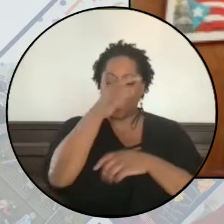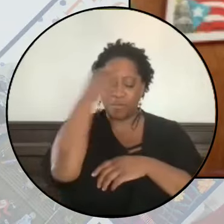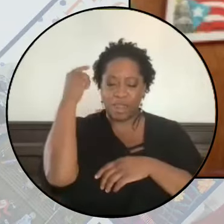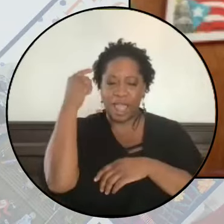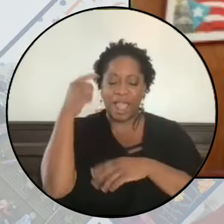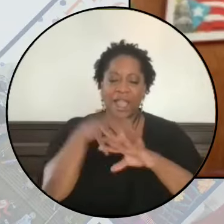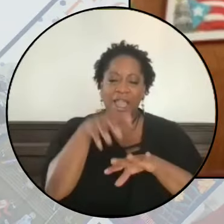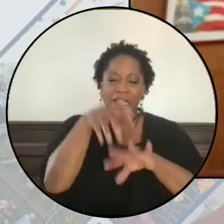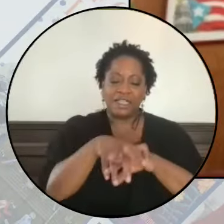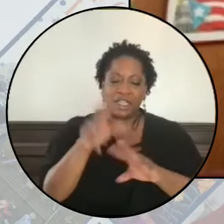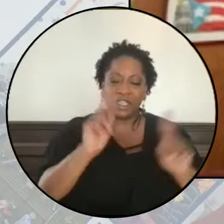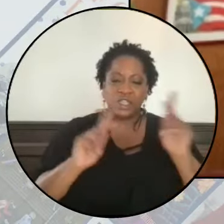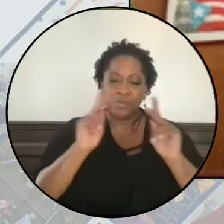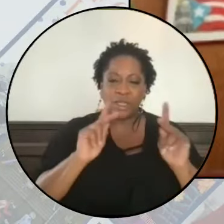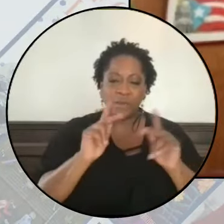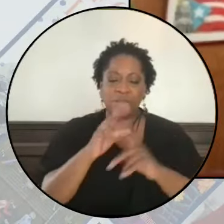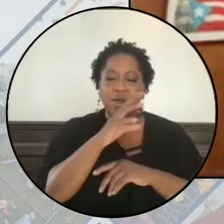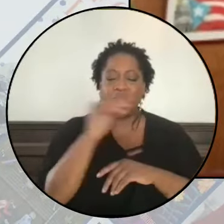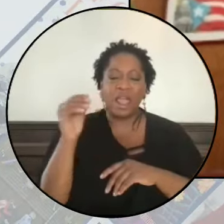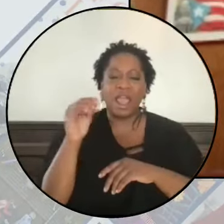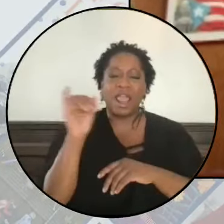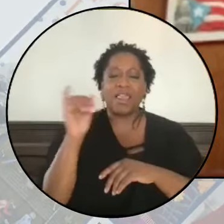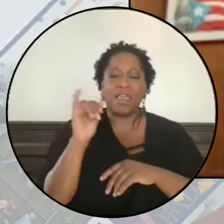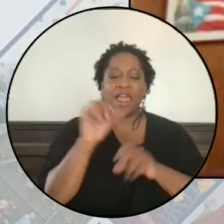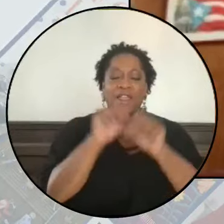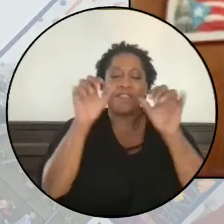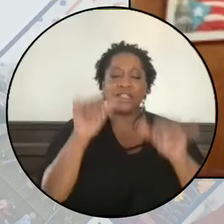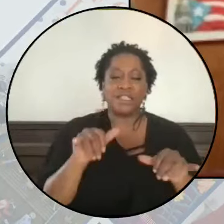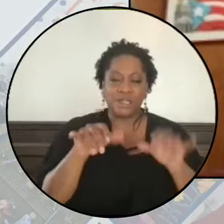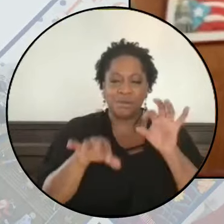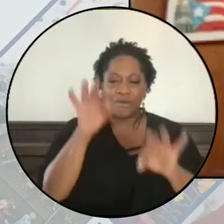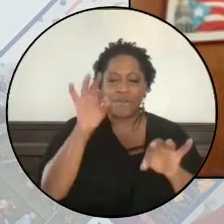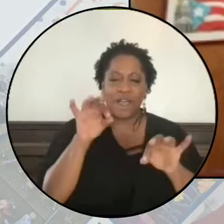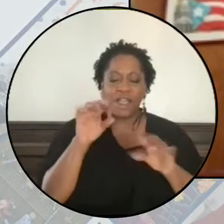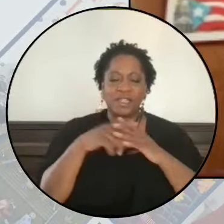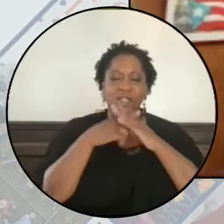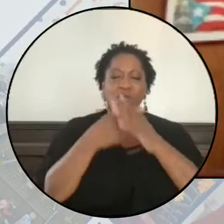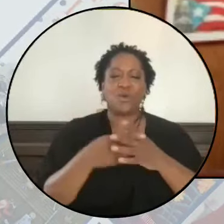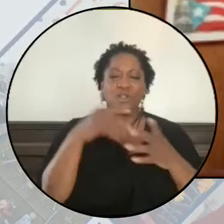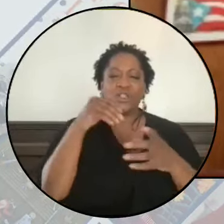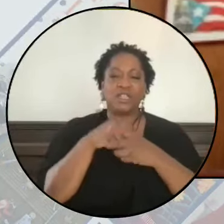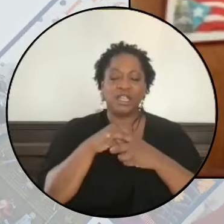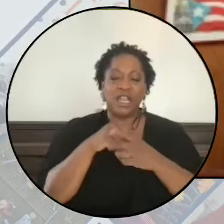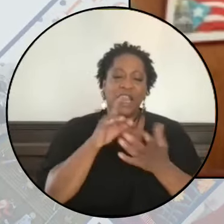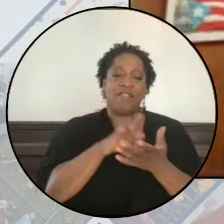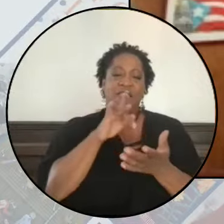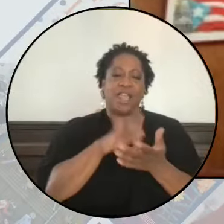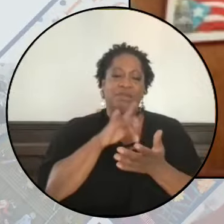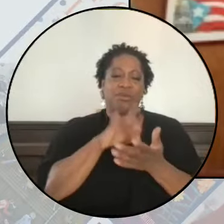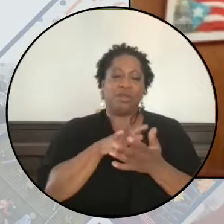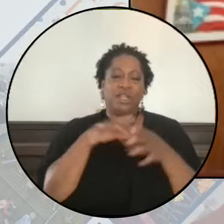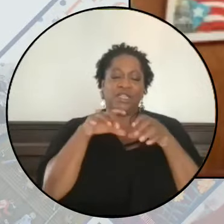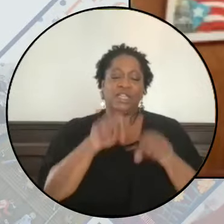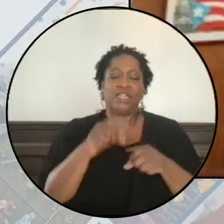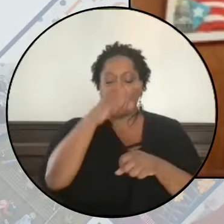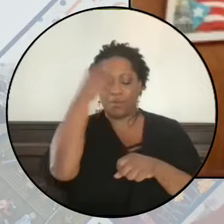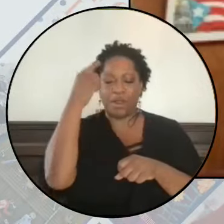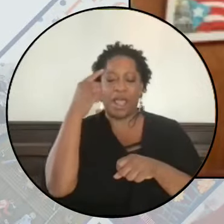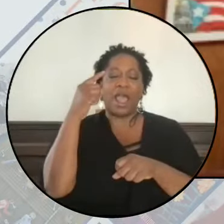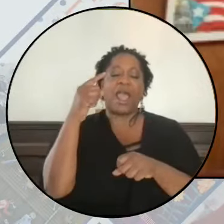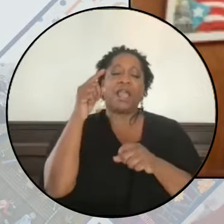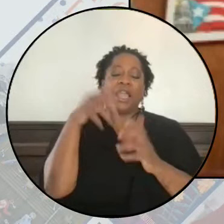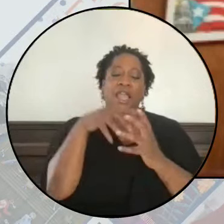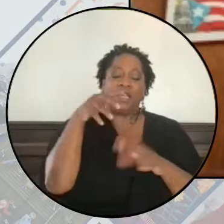and indigenous people. And just as the system finds its origins in the exploitation of black and indigenous